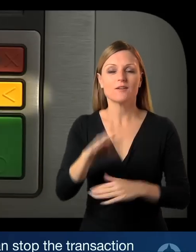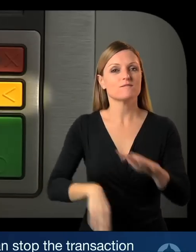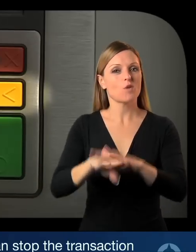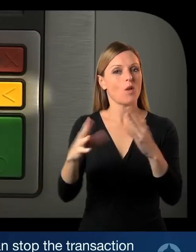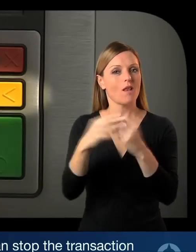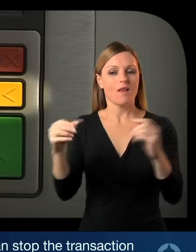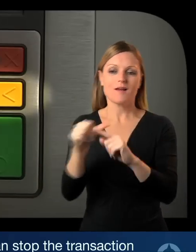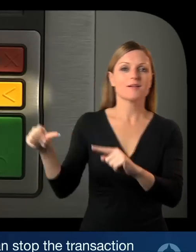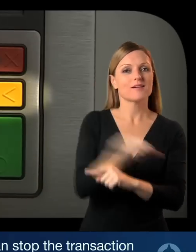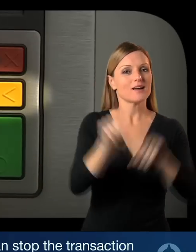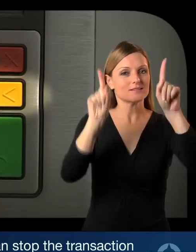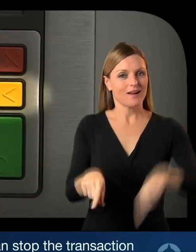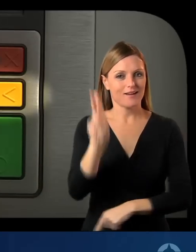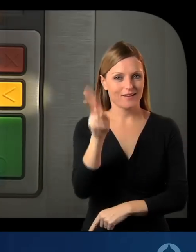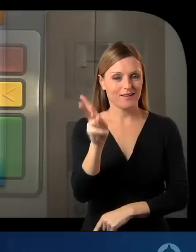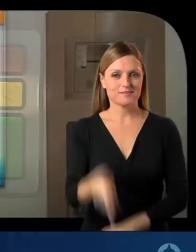the yellow button.